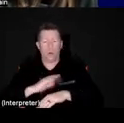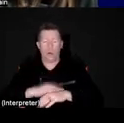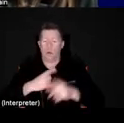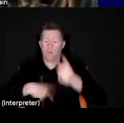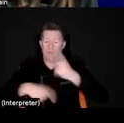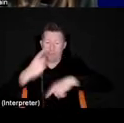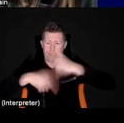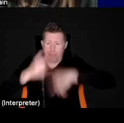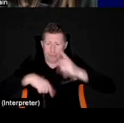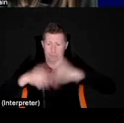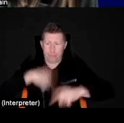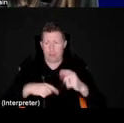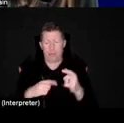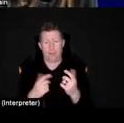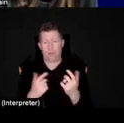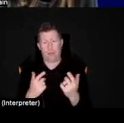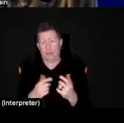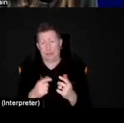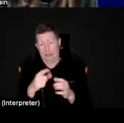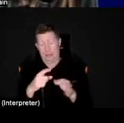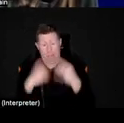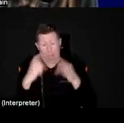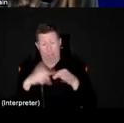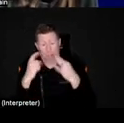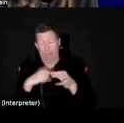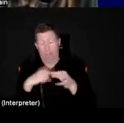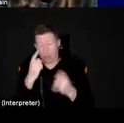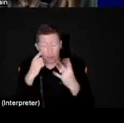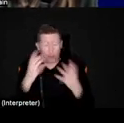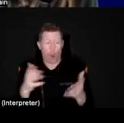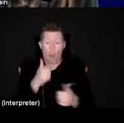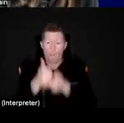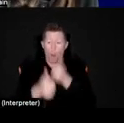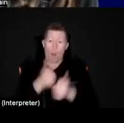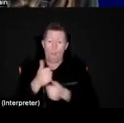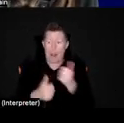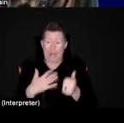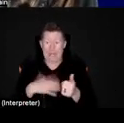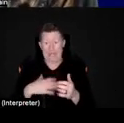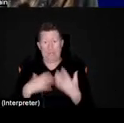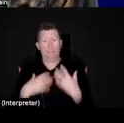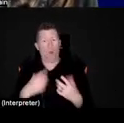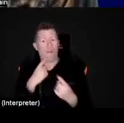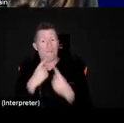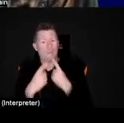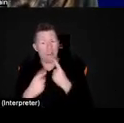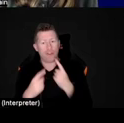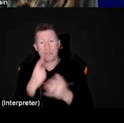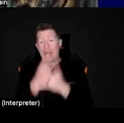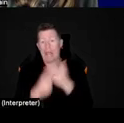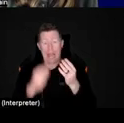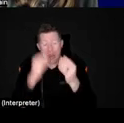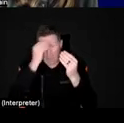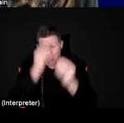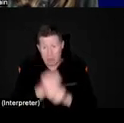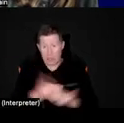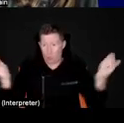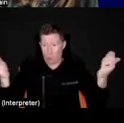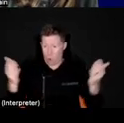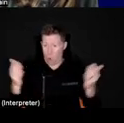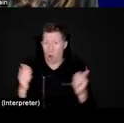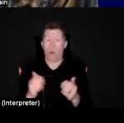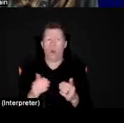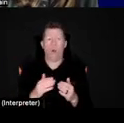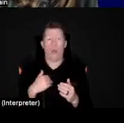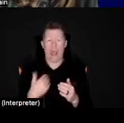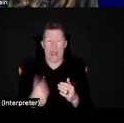session. It's clearly needed more information in this area. I just wanted to let everybody know and remind people that